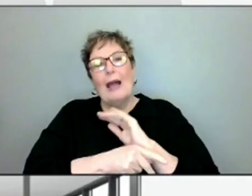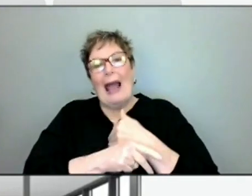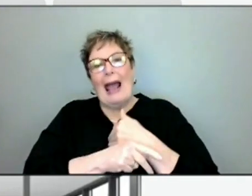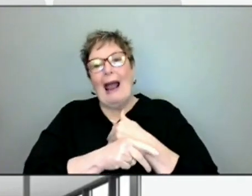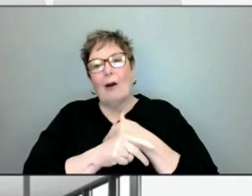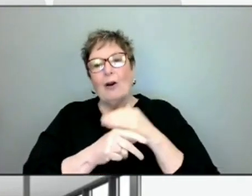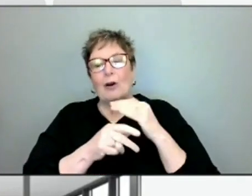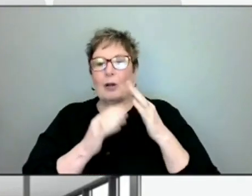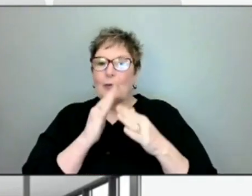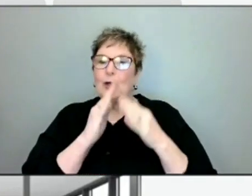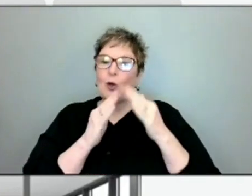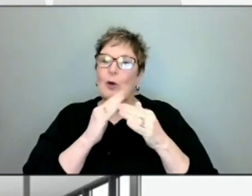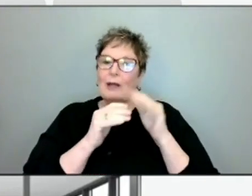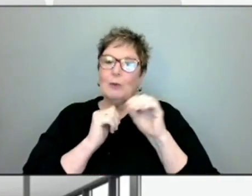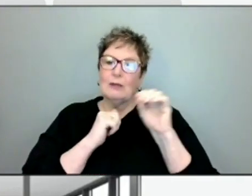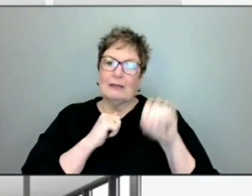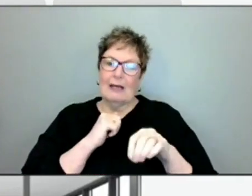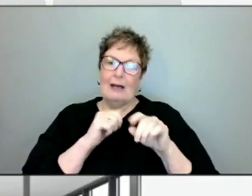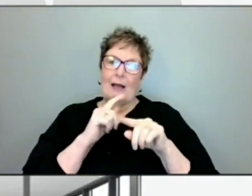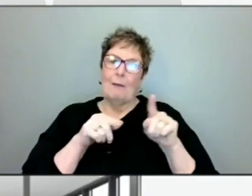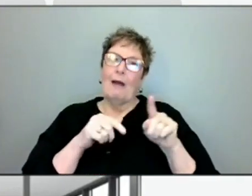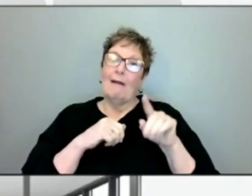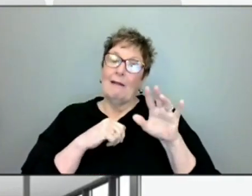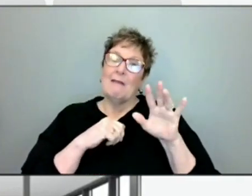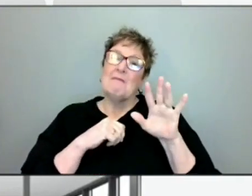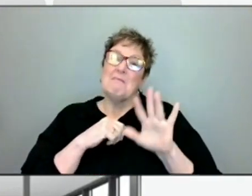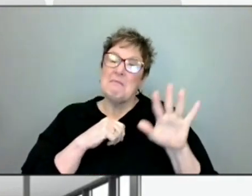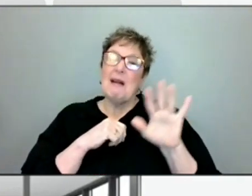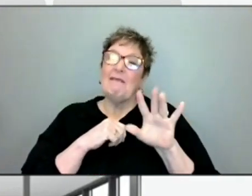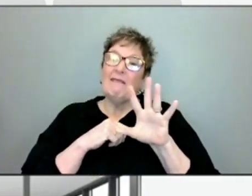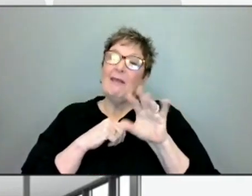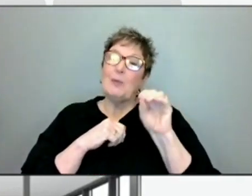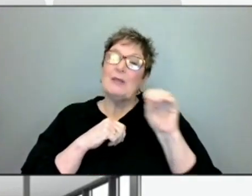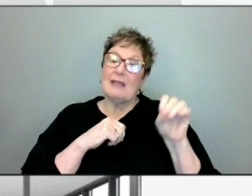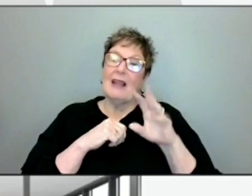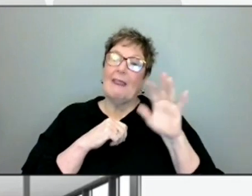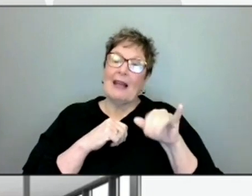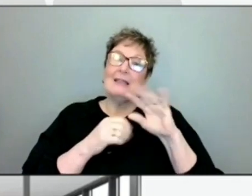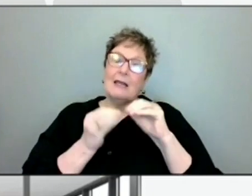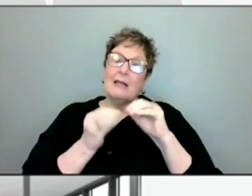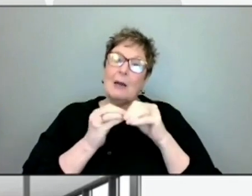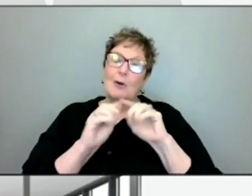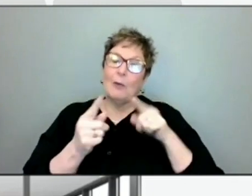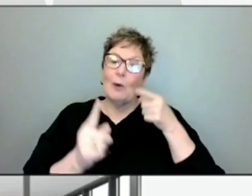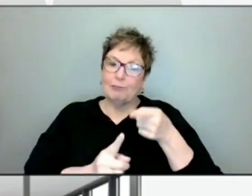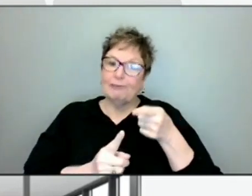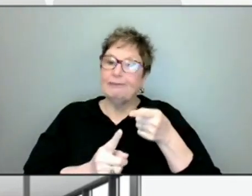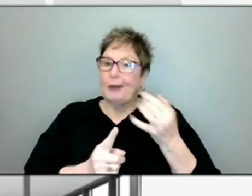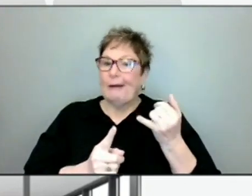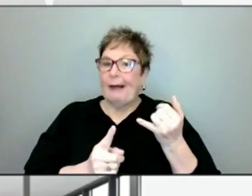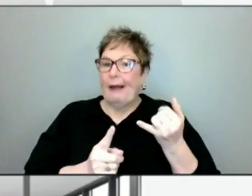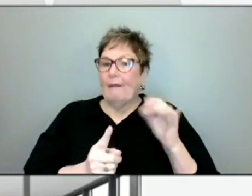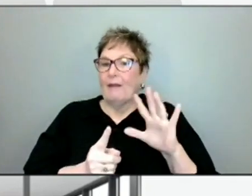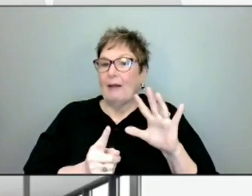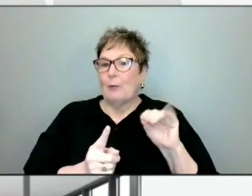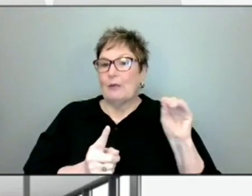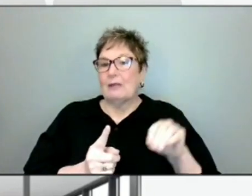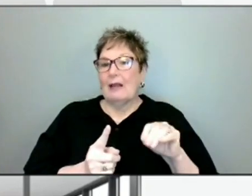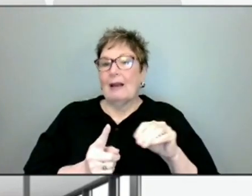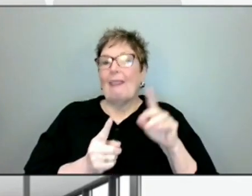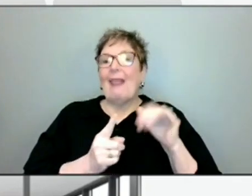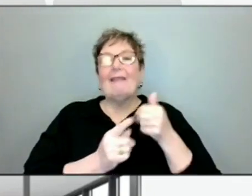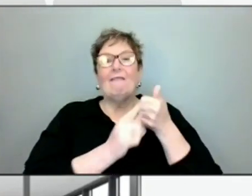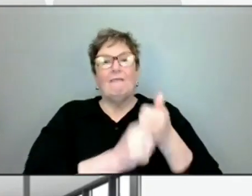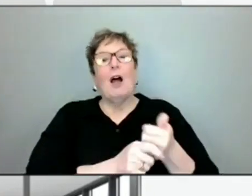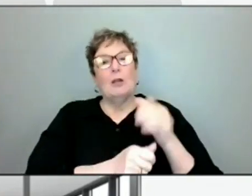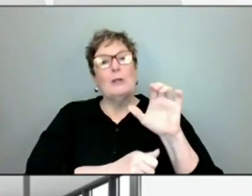in the community. But 5% is the number that we're focused on right now, which is consistent with CDC